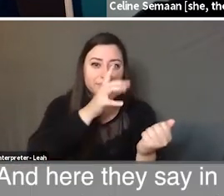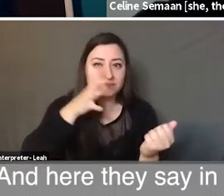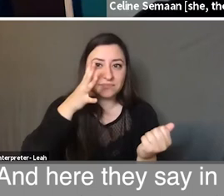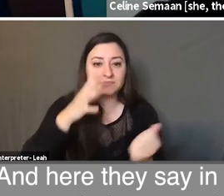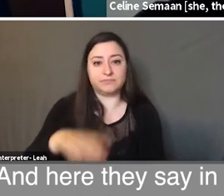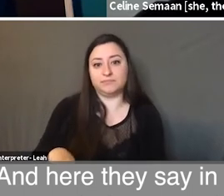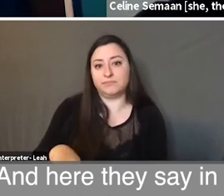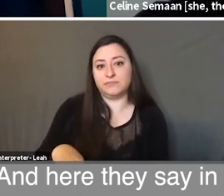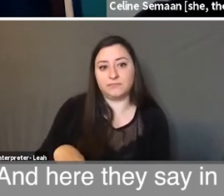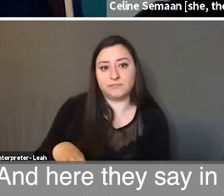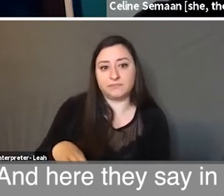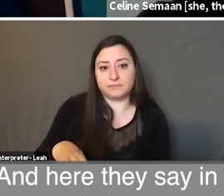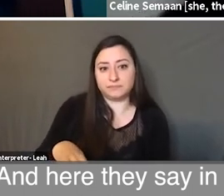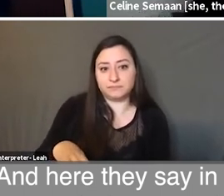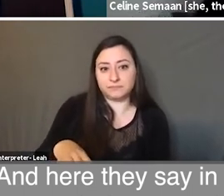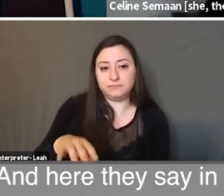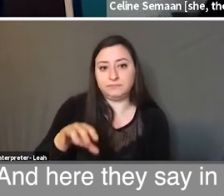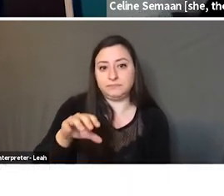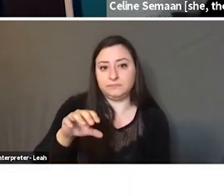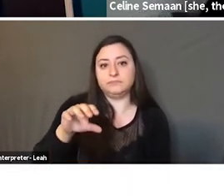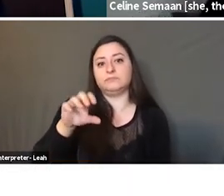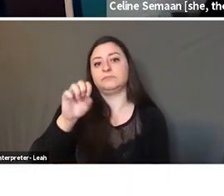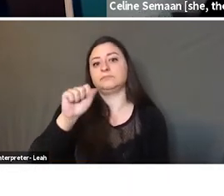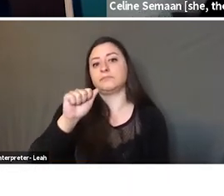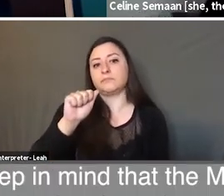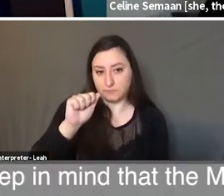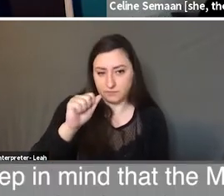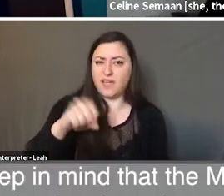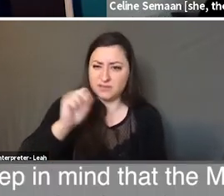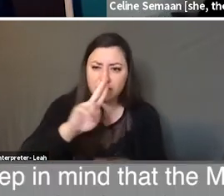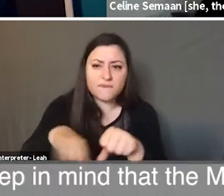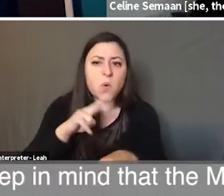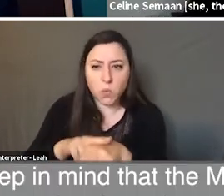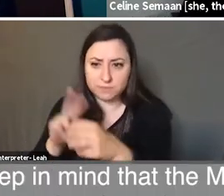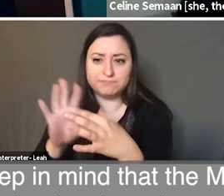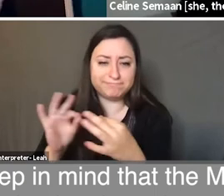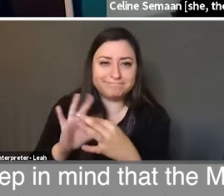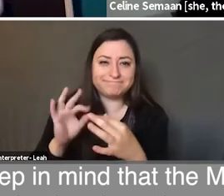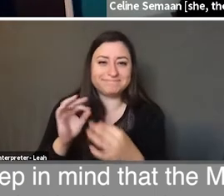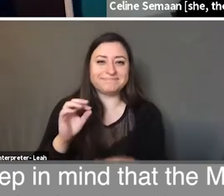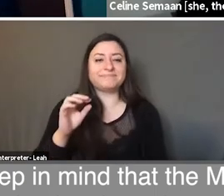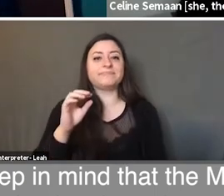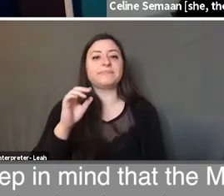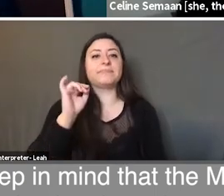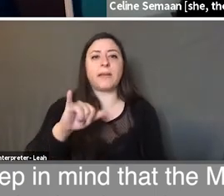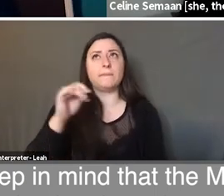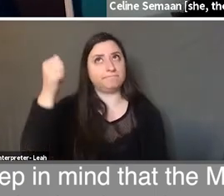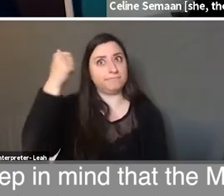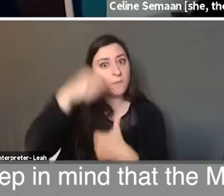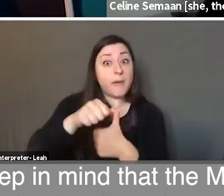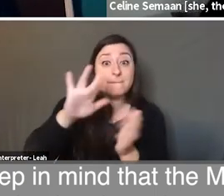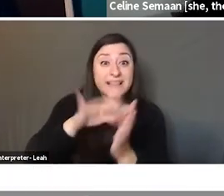Basra and Faw, South Hira, for example. So, of course, so keep in mind that the Middle East region